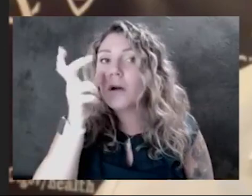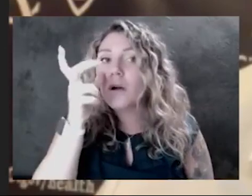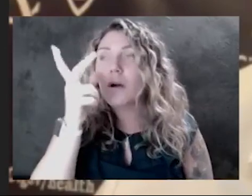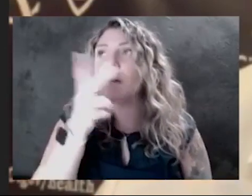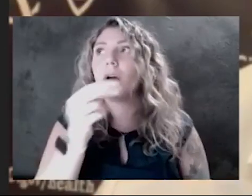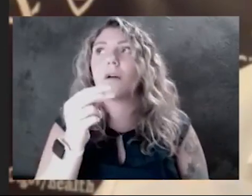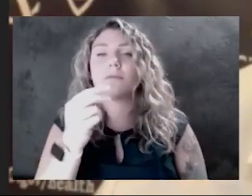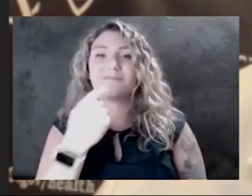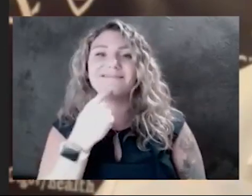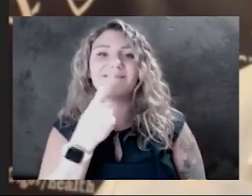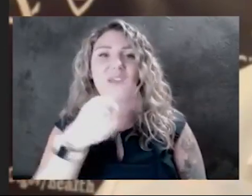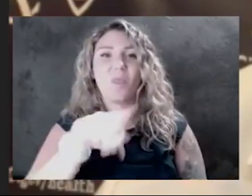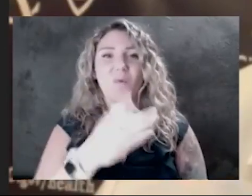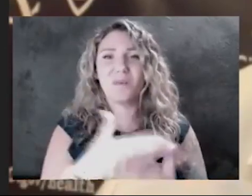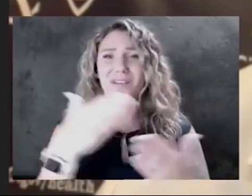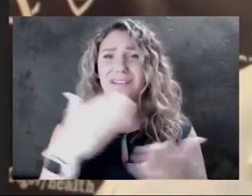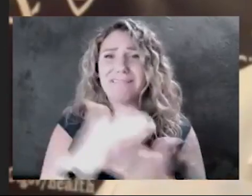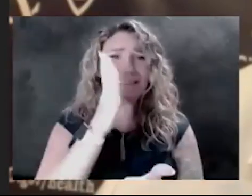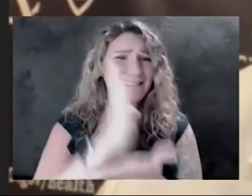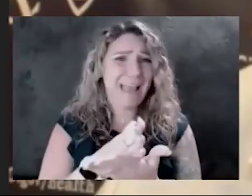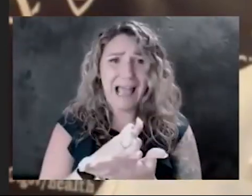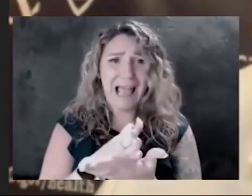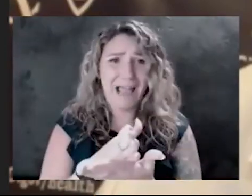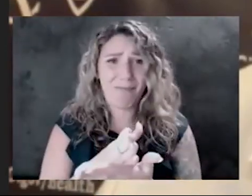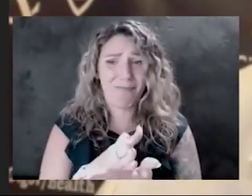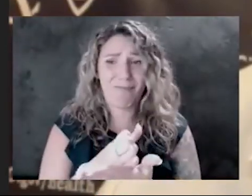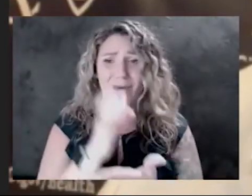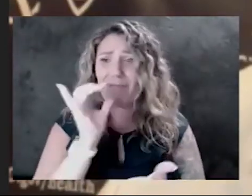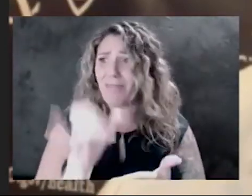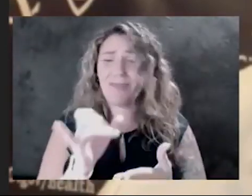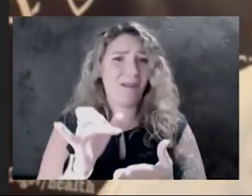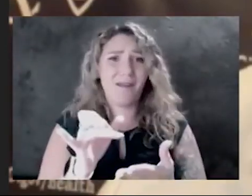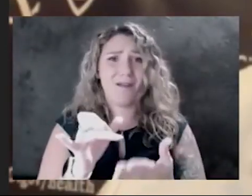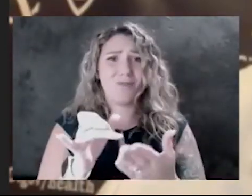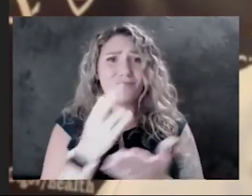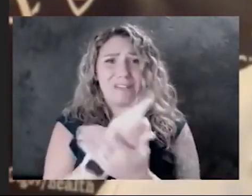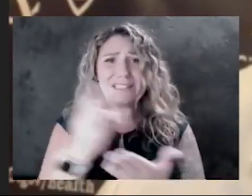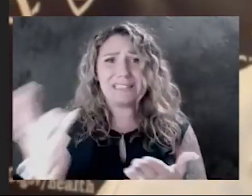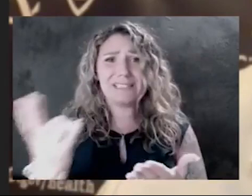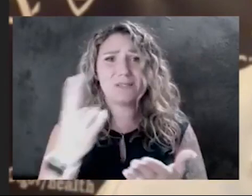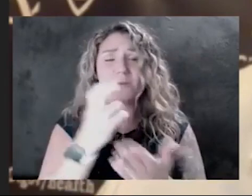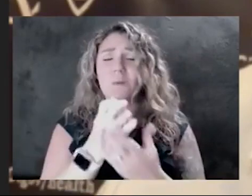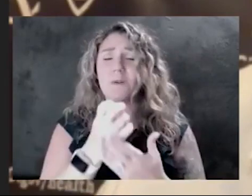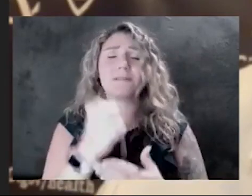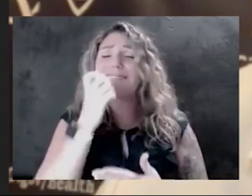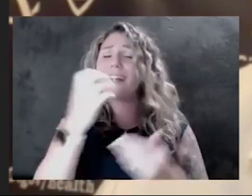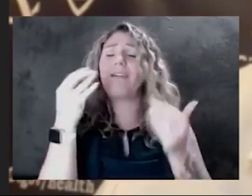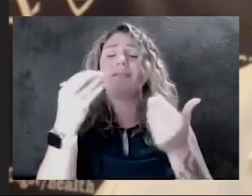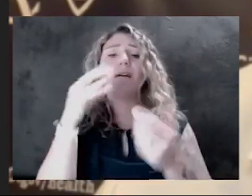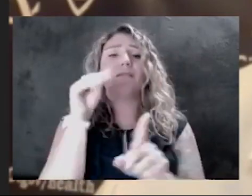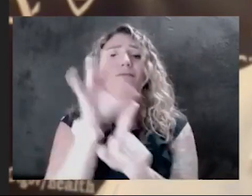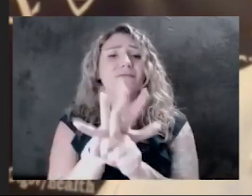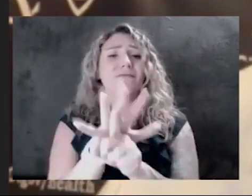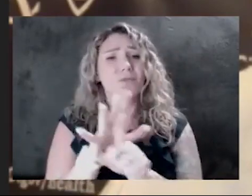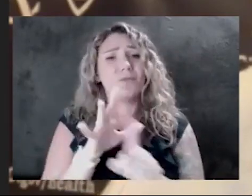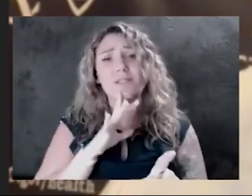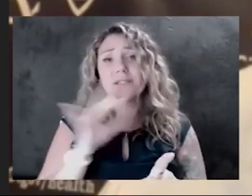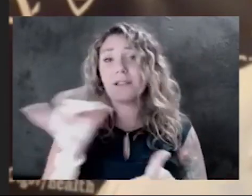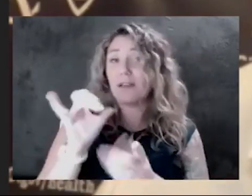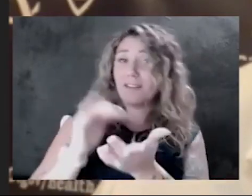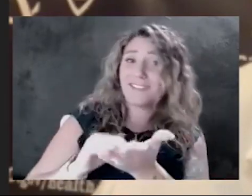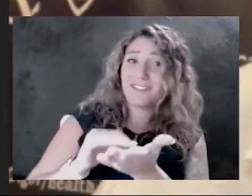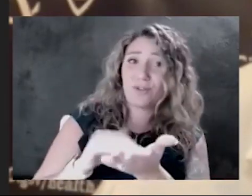you need to stop listening to that source, period. Don't let it influence you. As the doctor said,